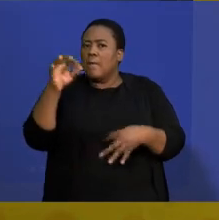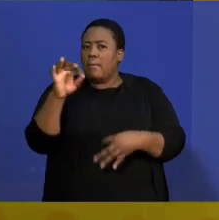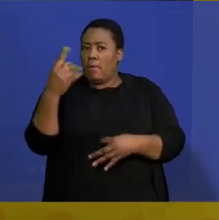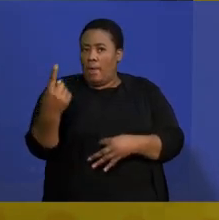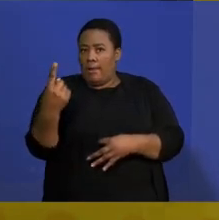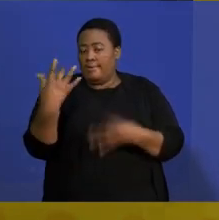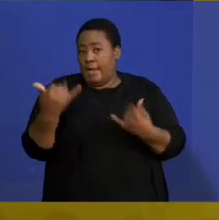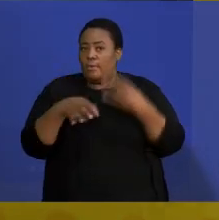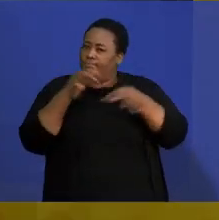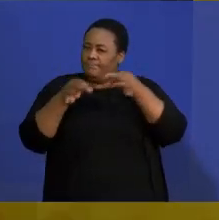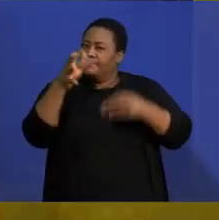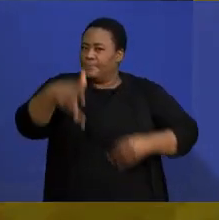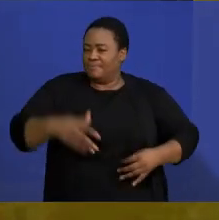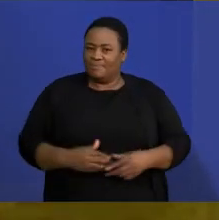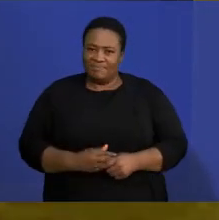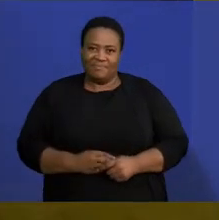about.